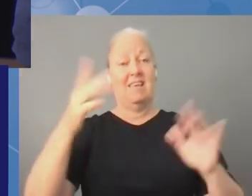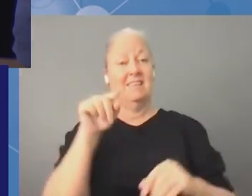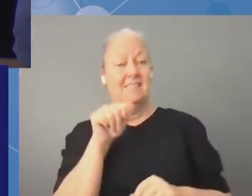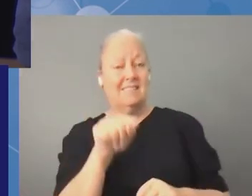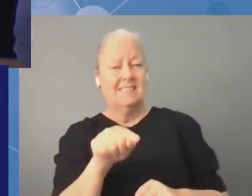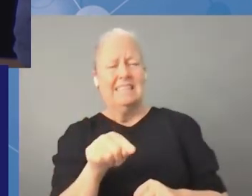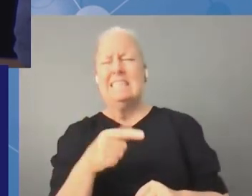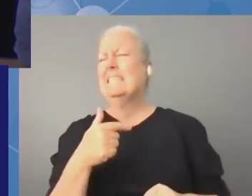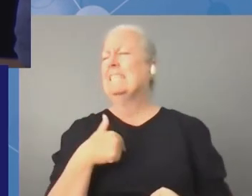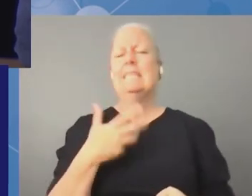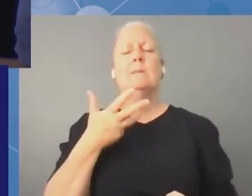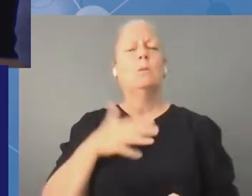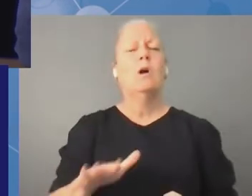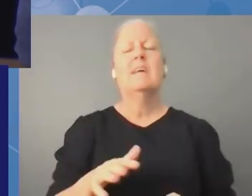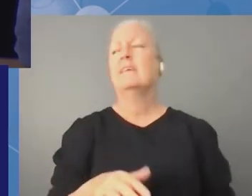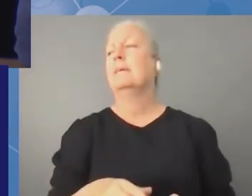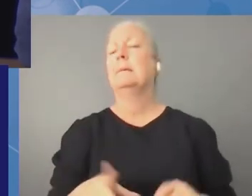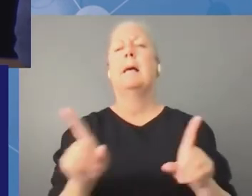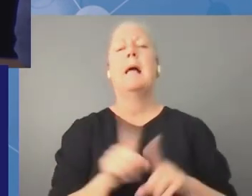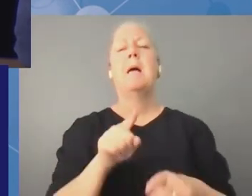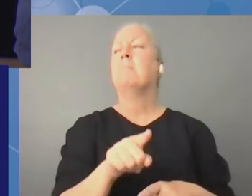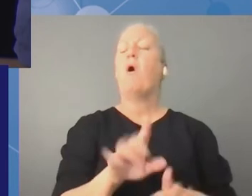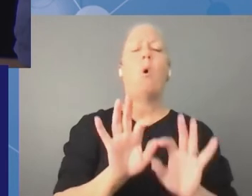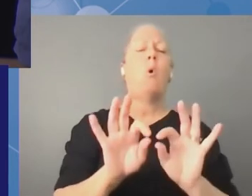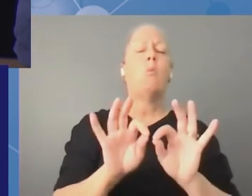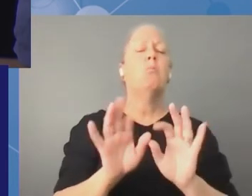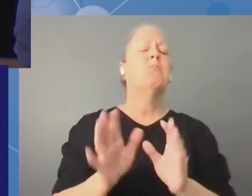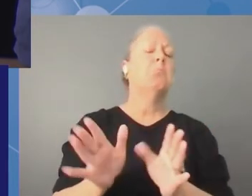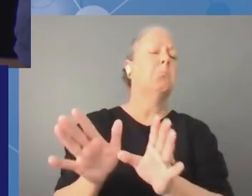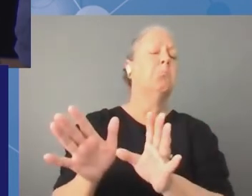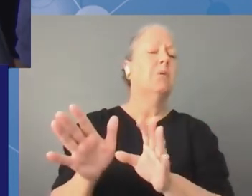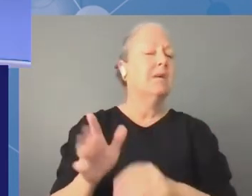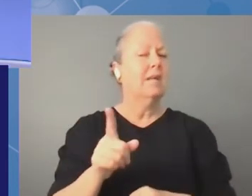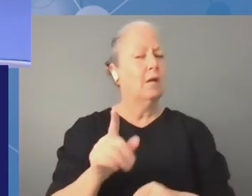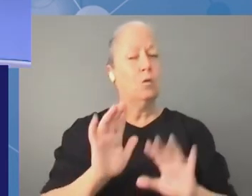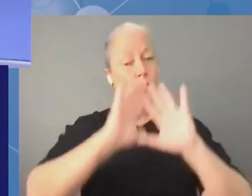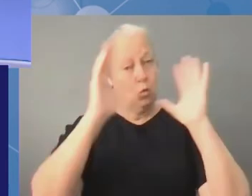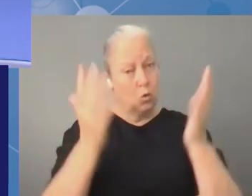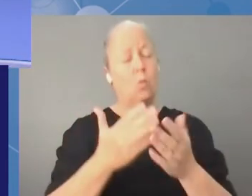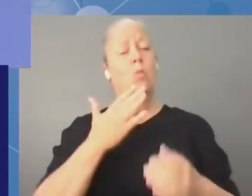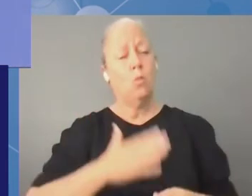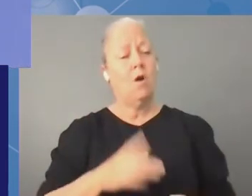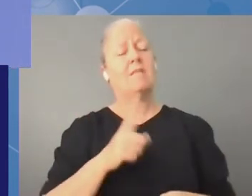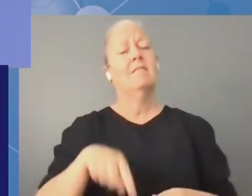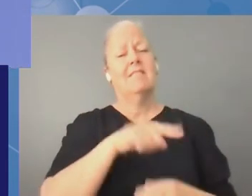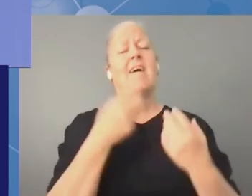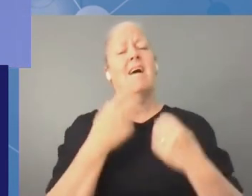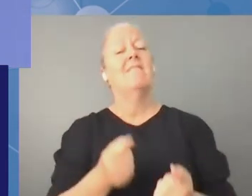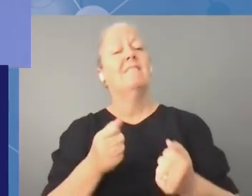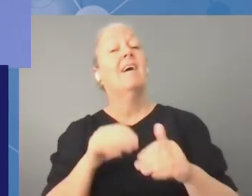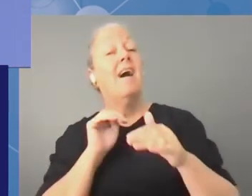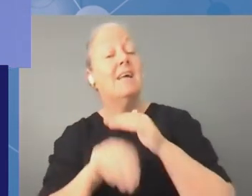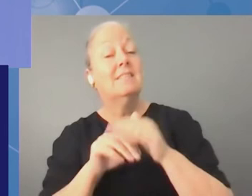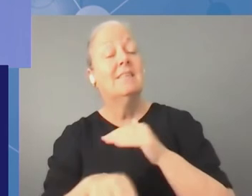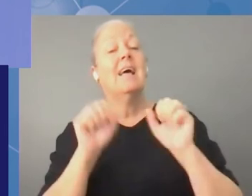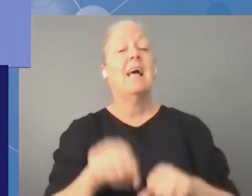person on the planet should have access to the internet in order to be able to work live and take care of their family members i'll just comment on this